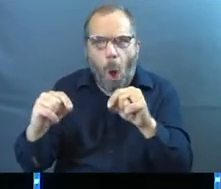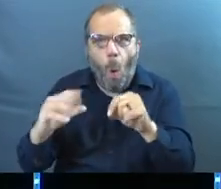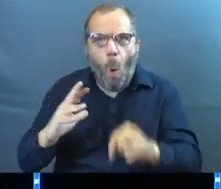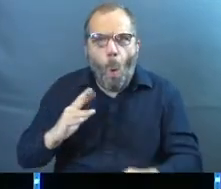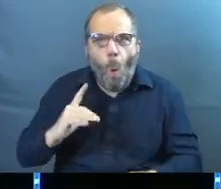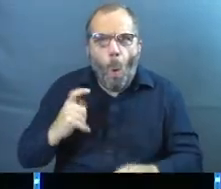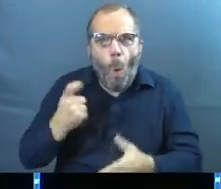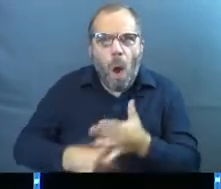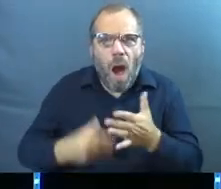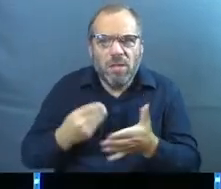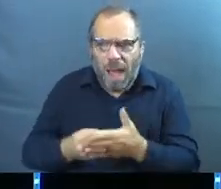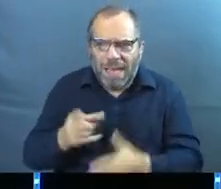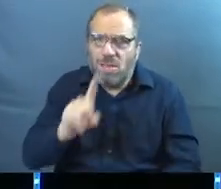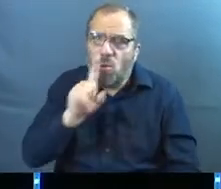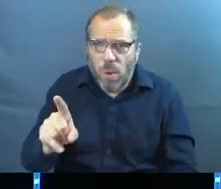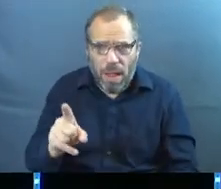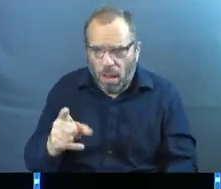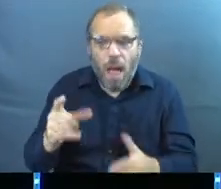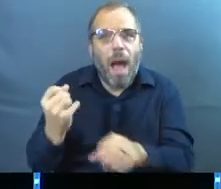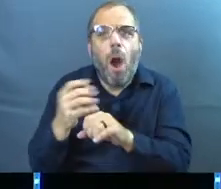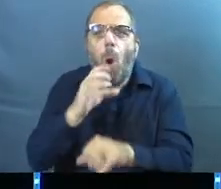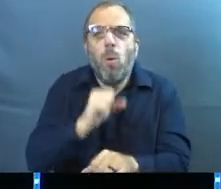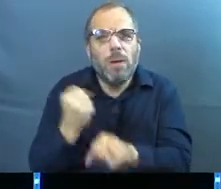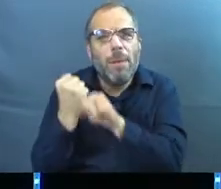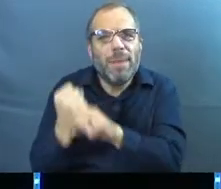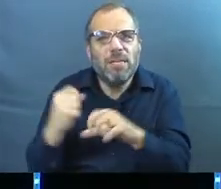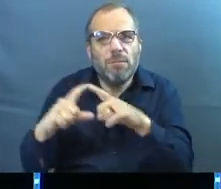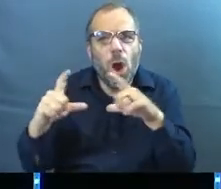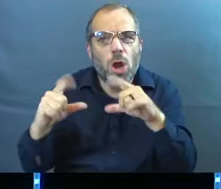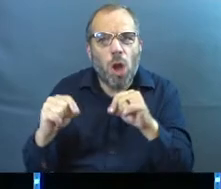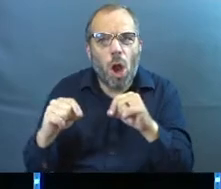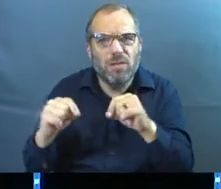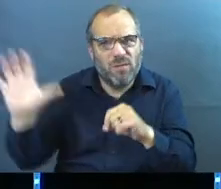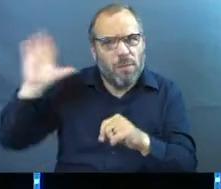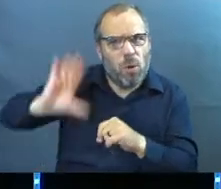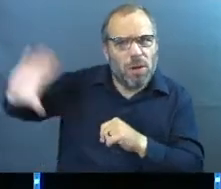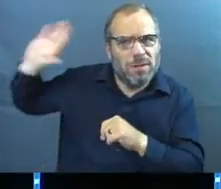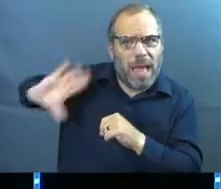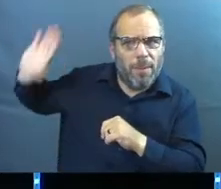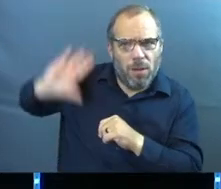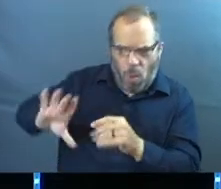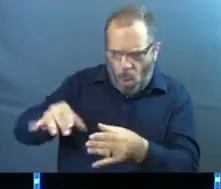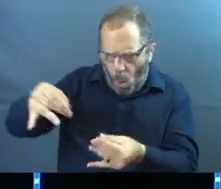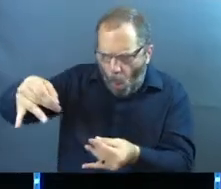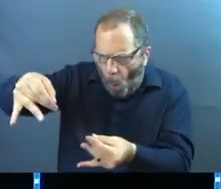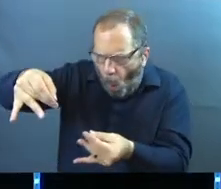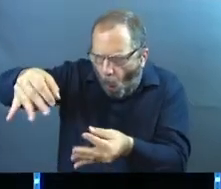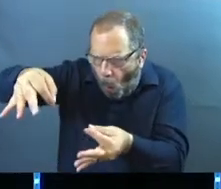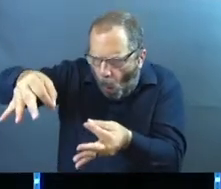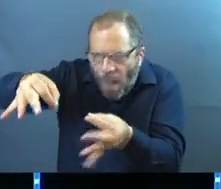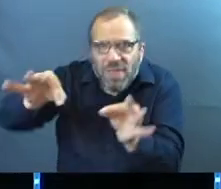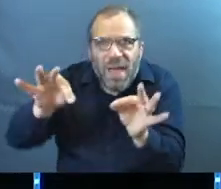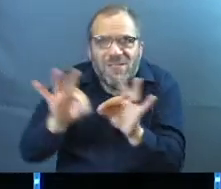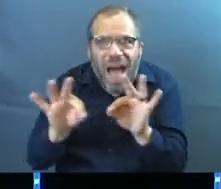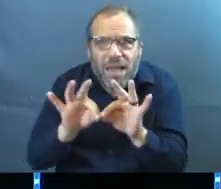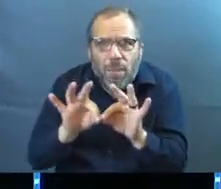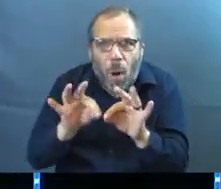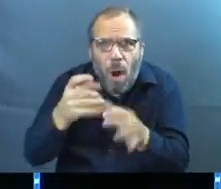pricey. Why? Because they're the real deal, right? They are the authentic thing, and because they're the real thing, they're valuable.